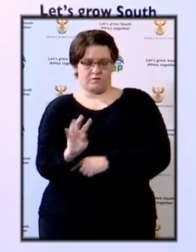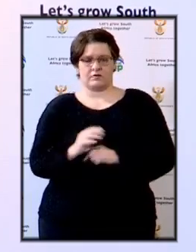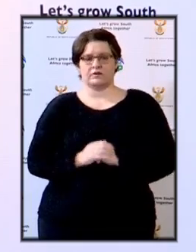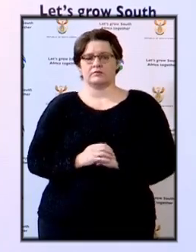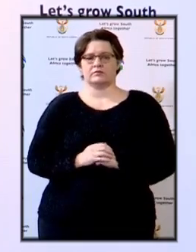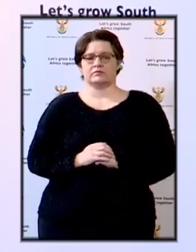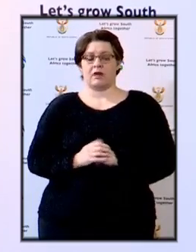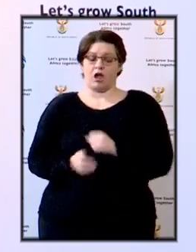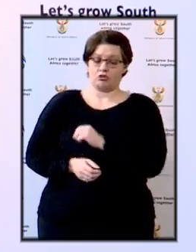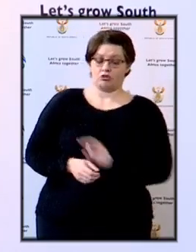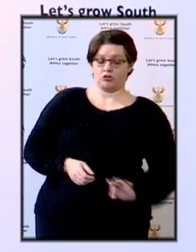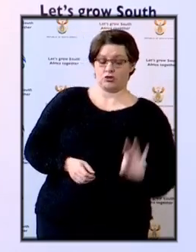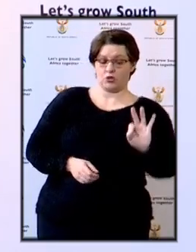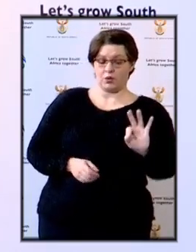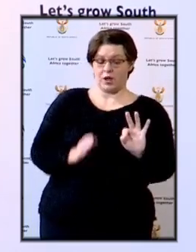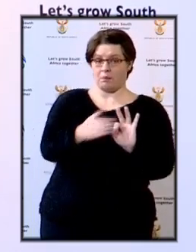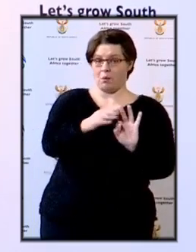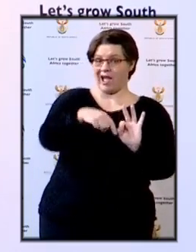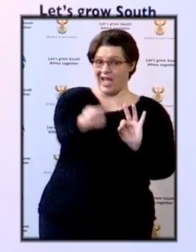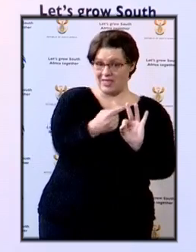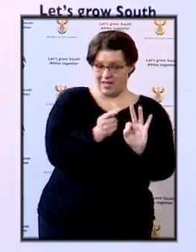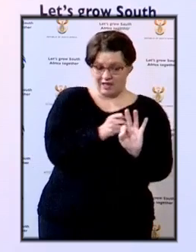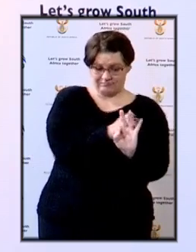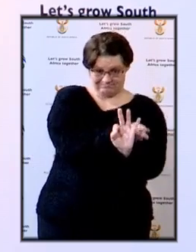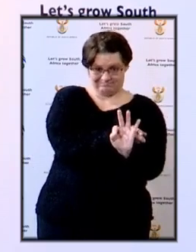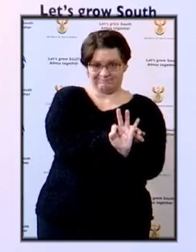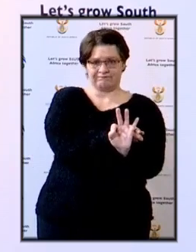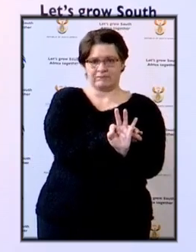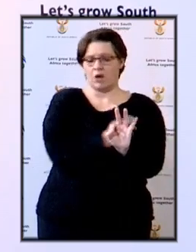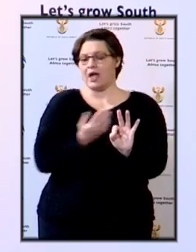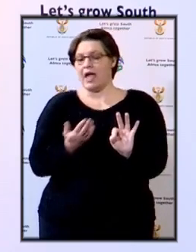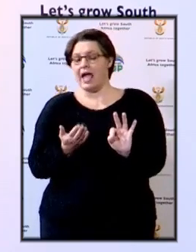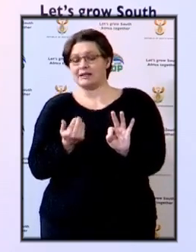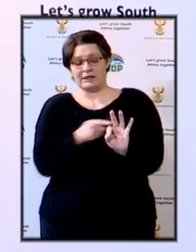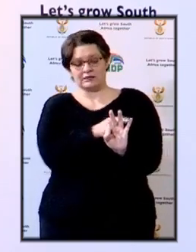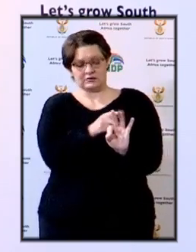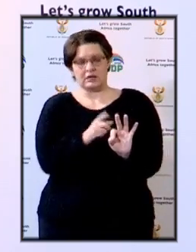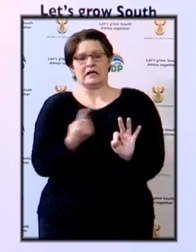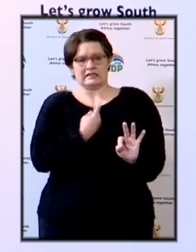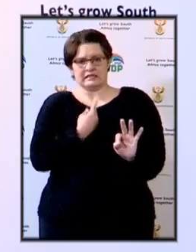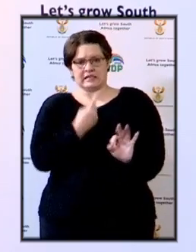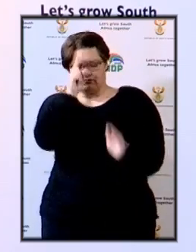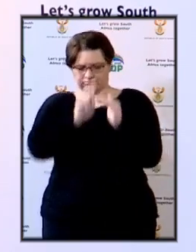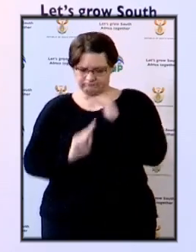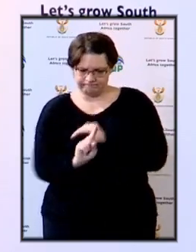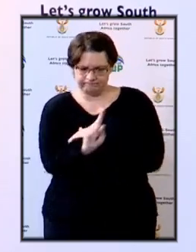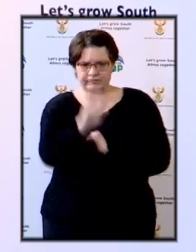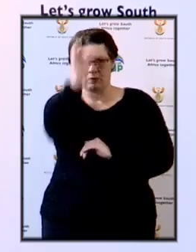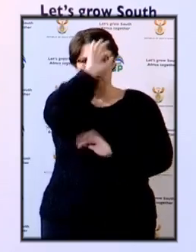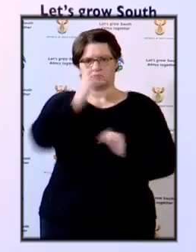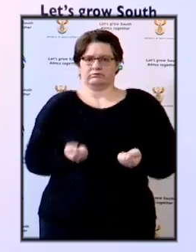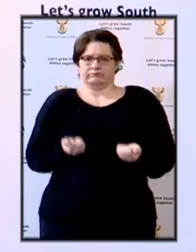Three other suspects. suspects are expected to handle themselves today.